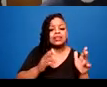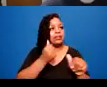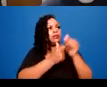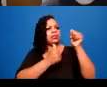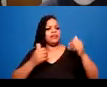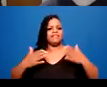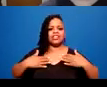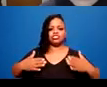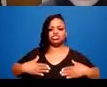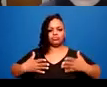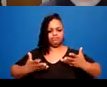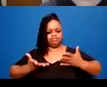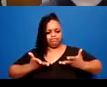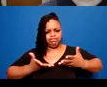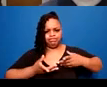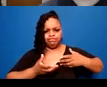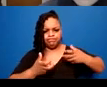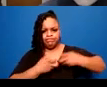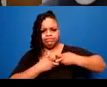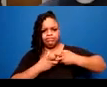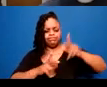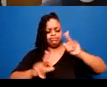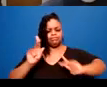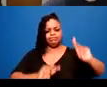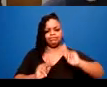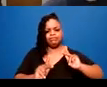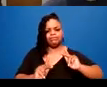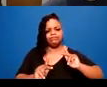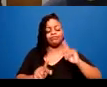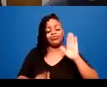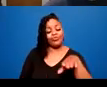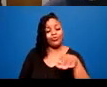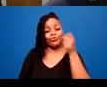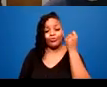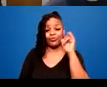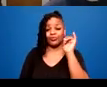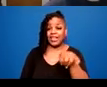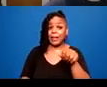As we understand, this can be a daily or constant experience for many of us.